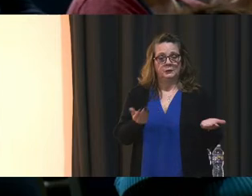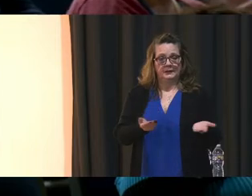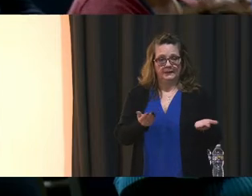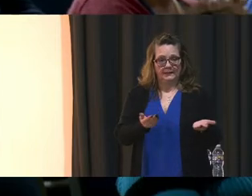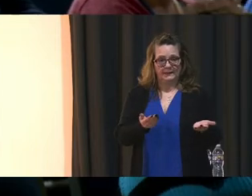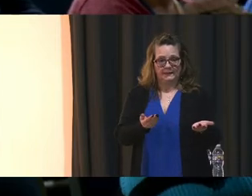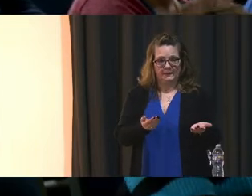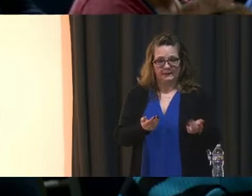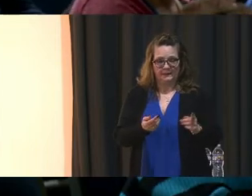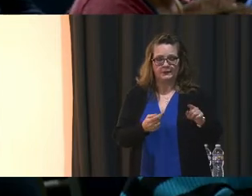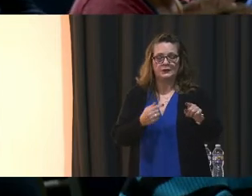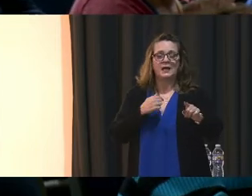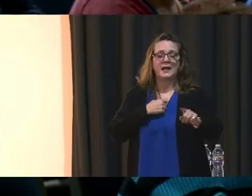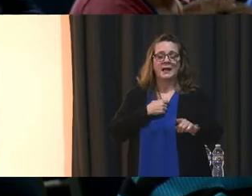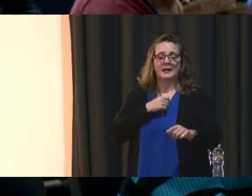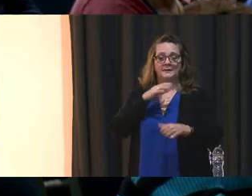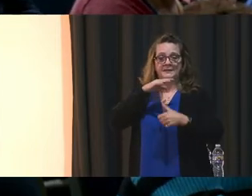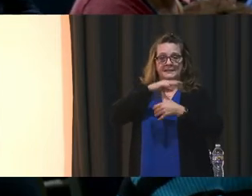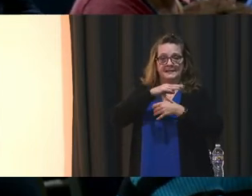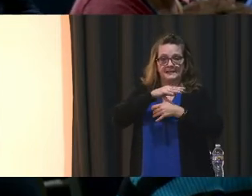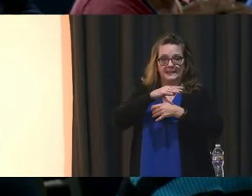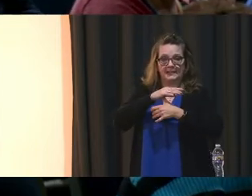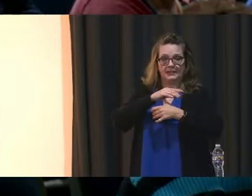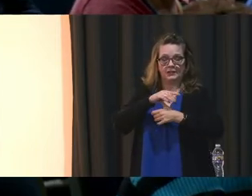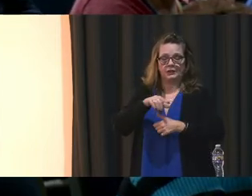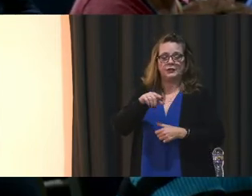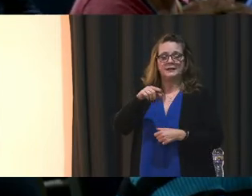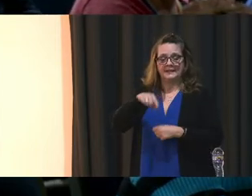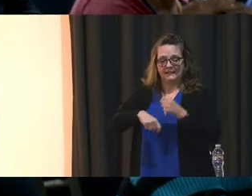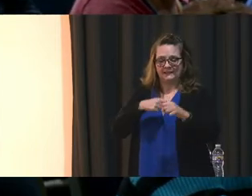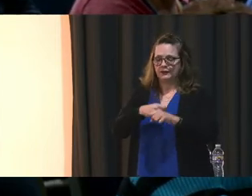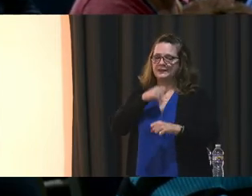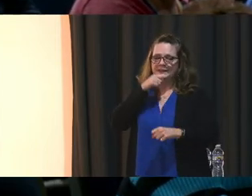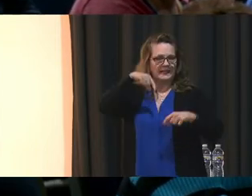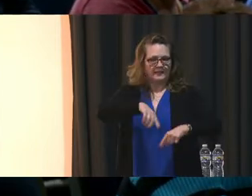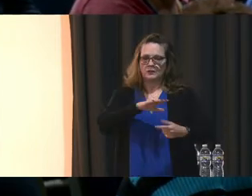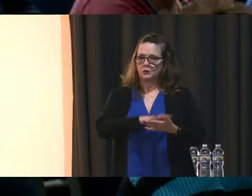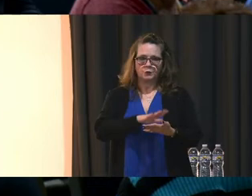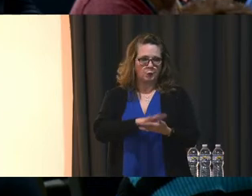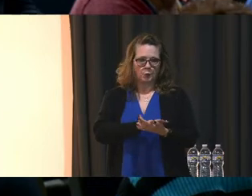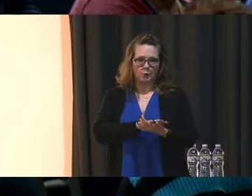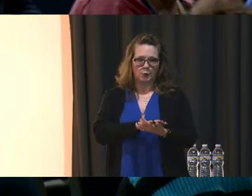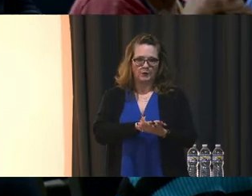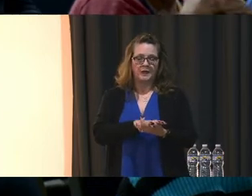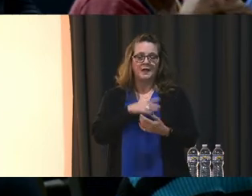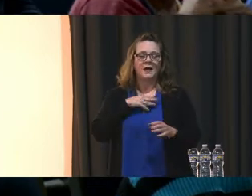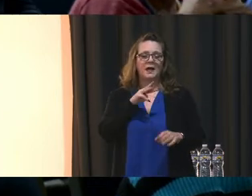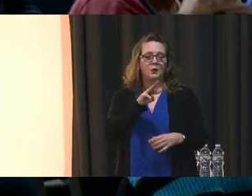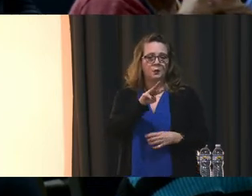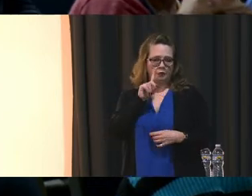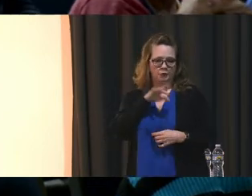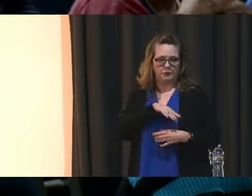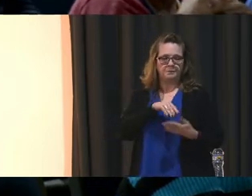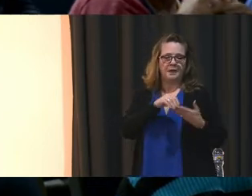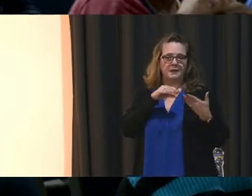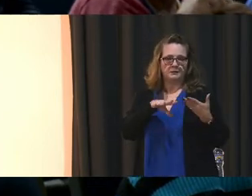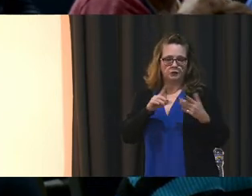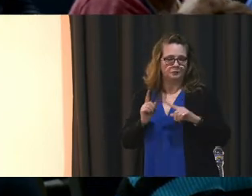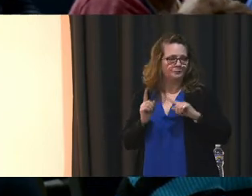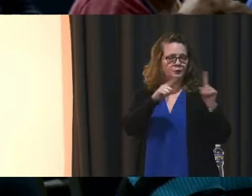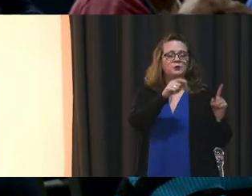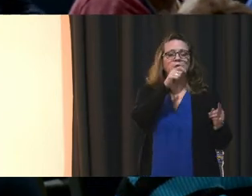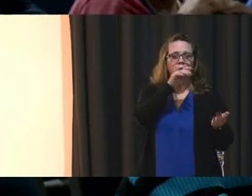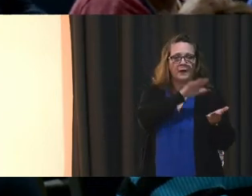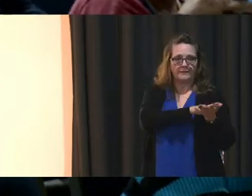senior this year, who is not at High Point this year, who I withdrew and took to a private school this